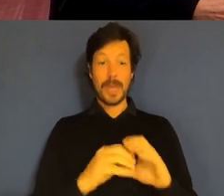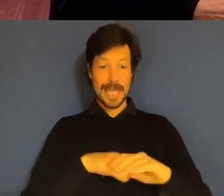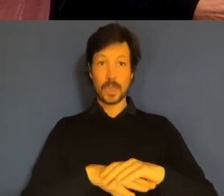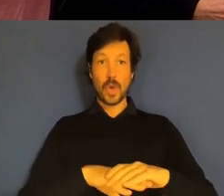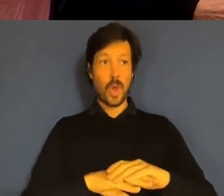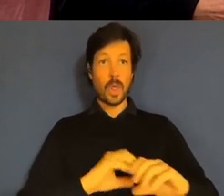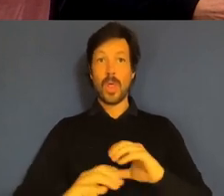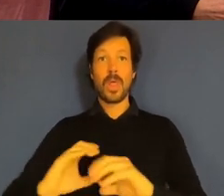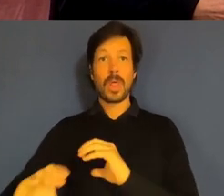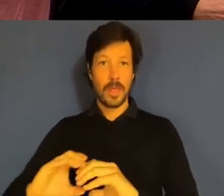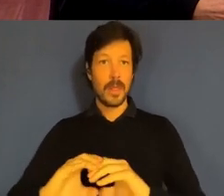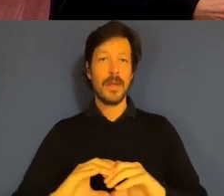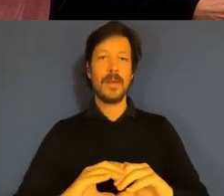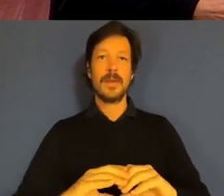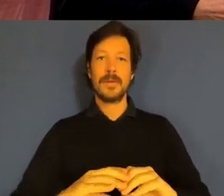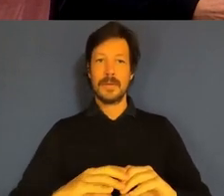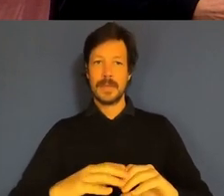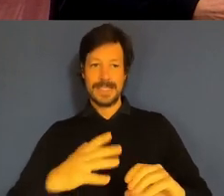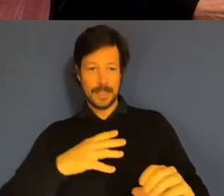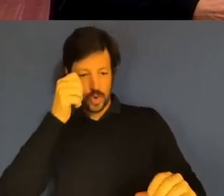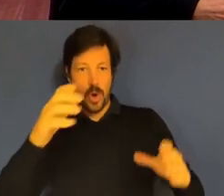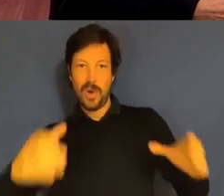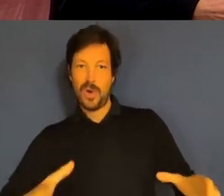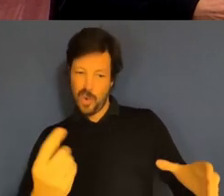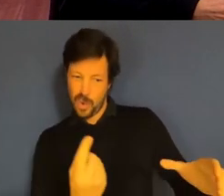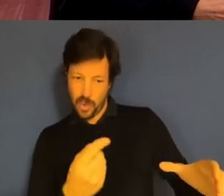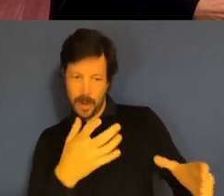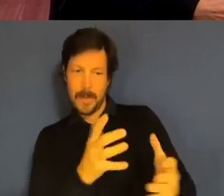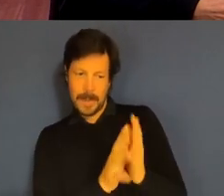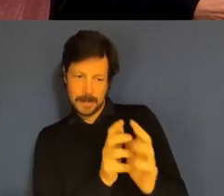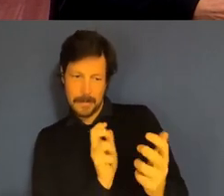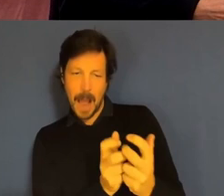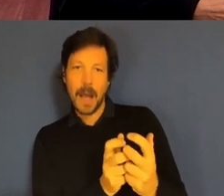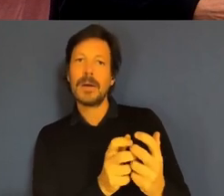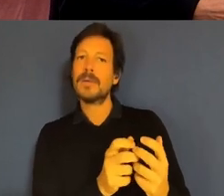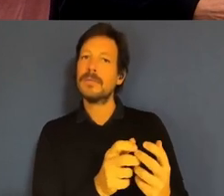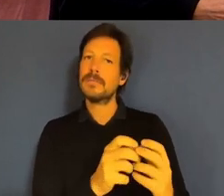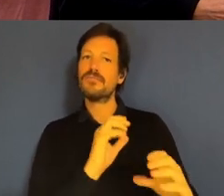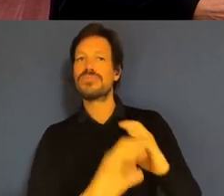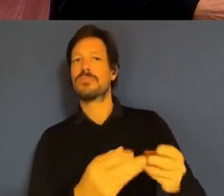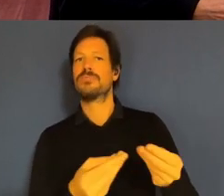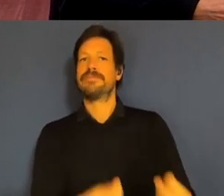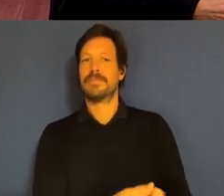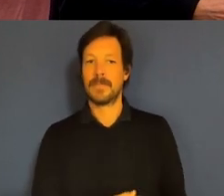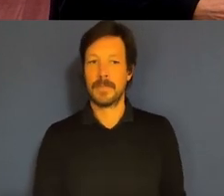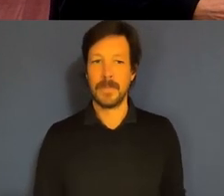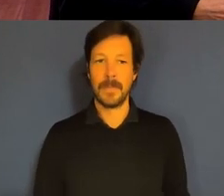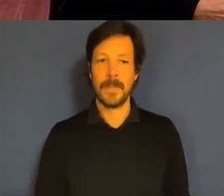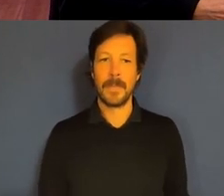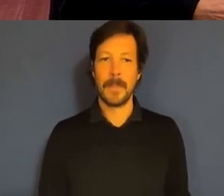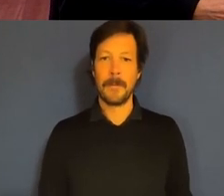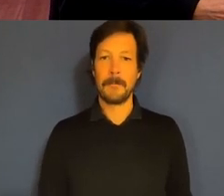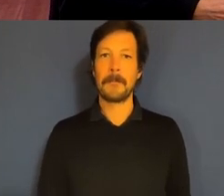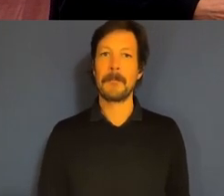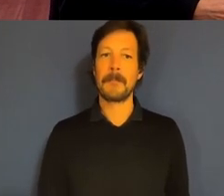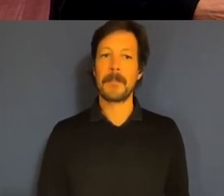how you, you know, how you most effectively engage people and there are clear differences between those five generations that talked about,